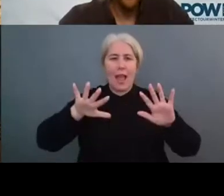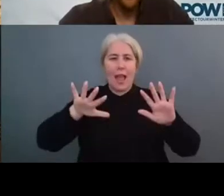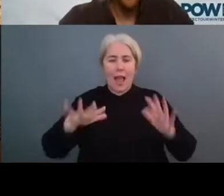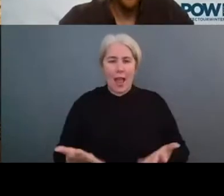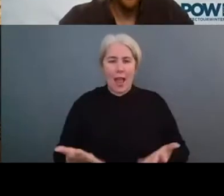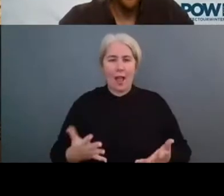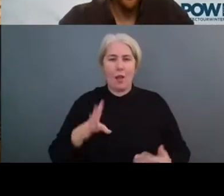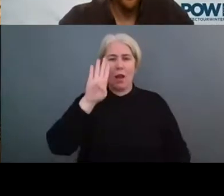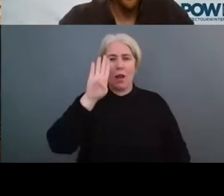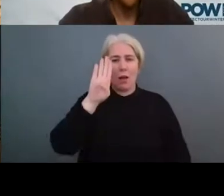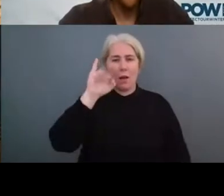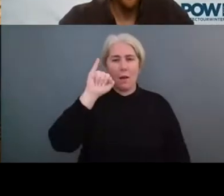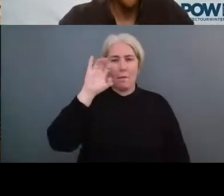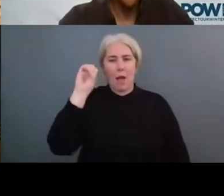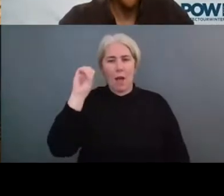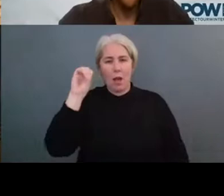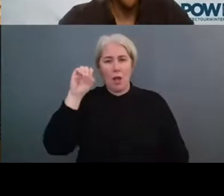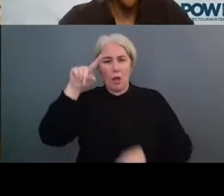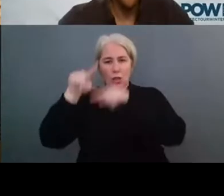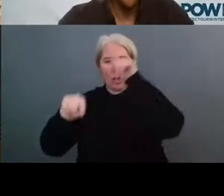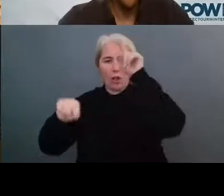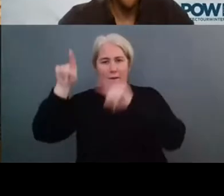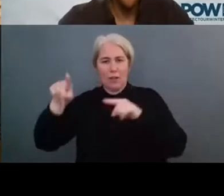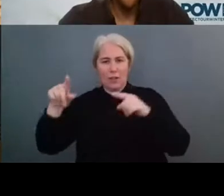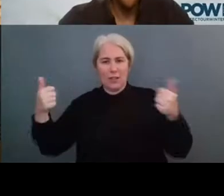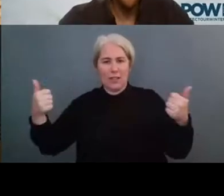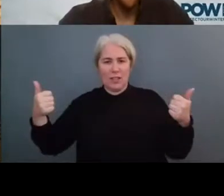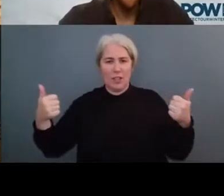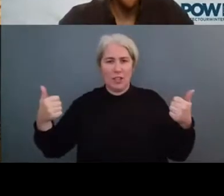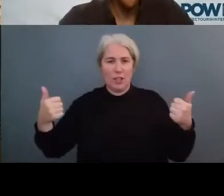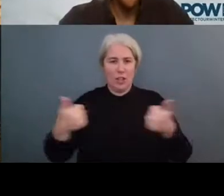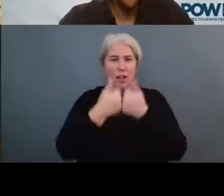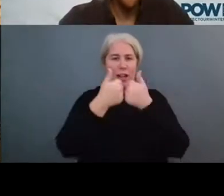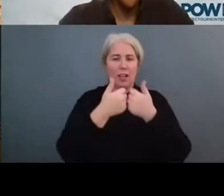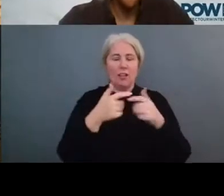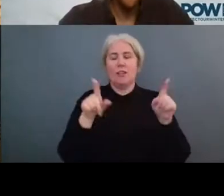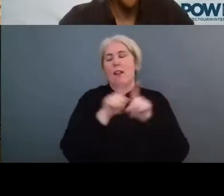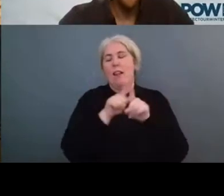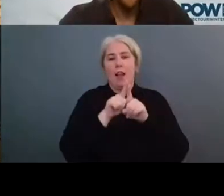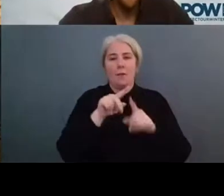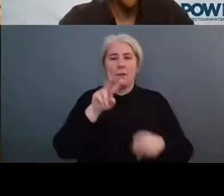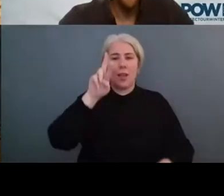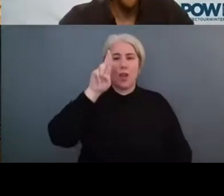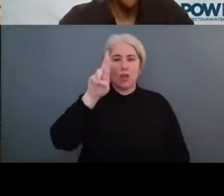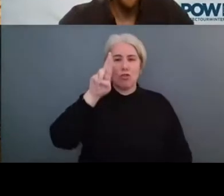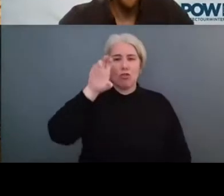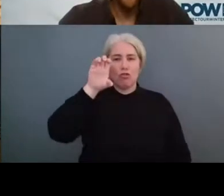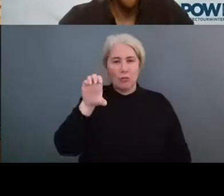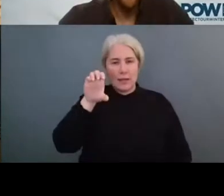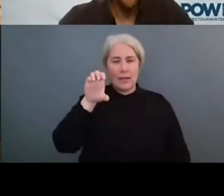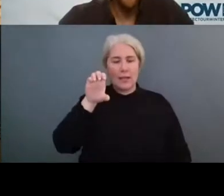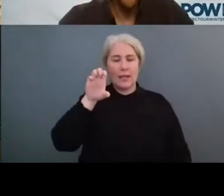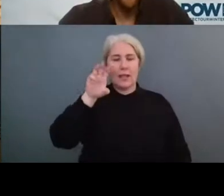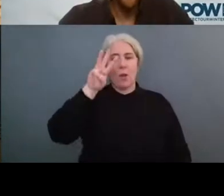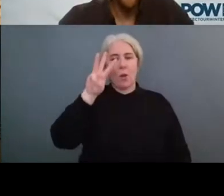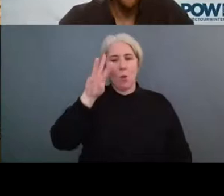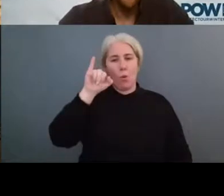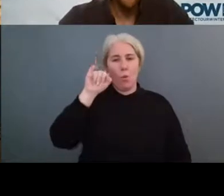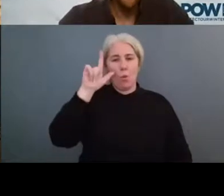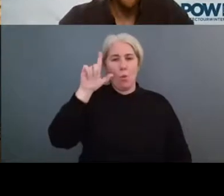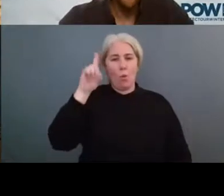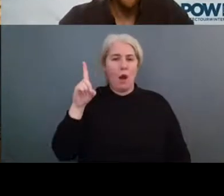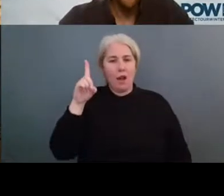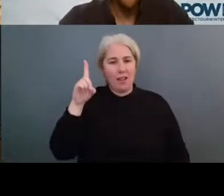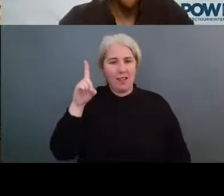climate change. And the whole area of rewilding, rewilding holds great hope for both